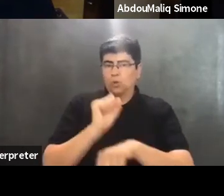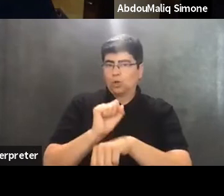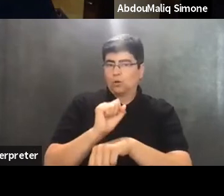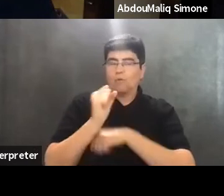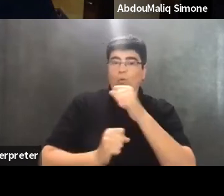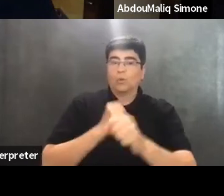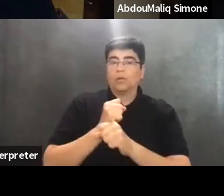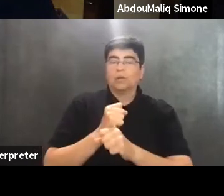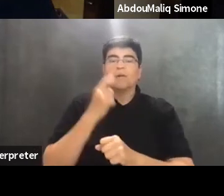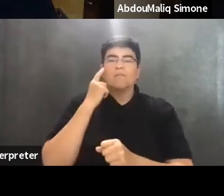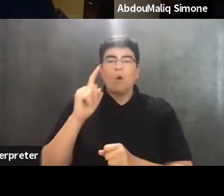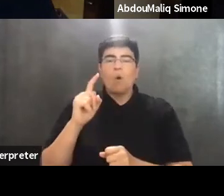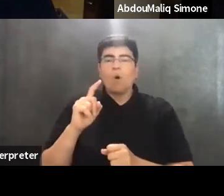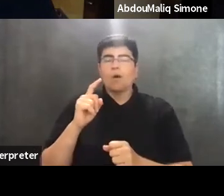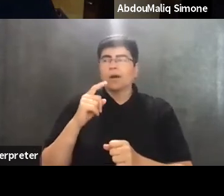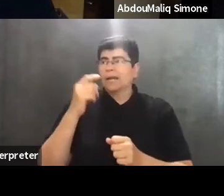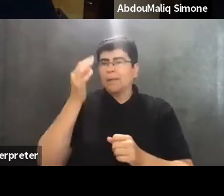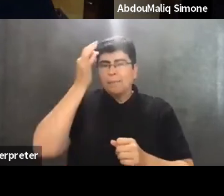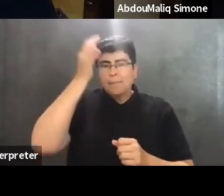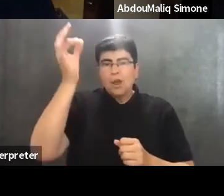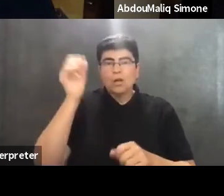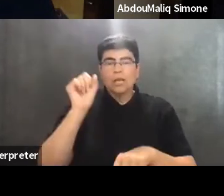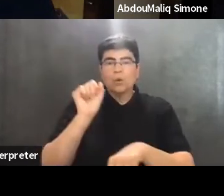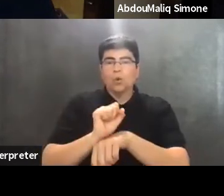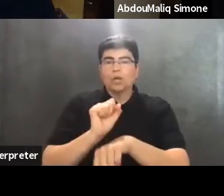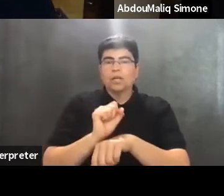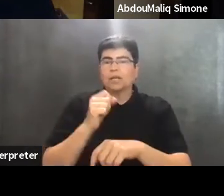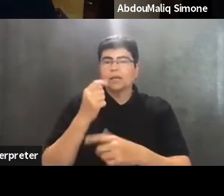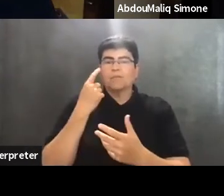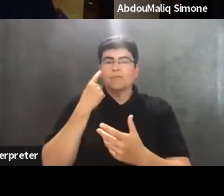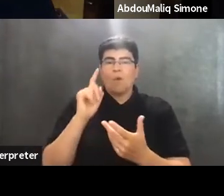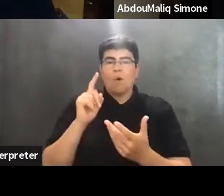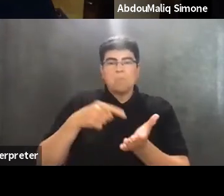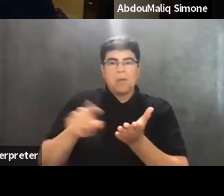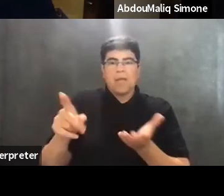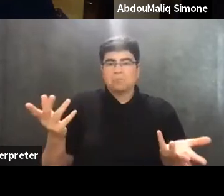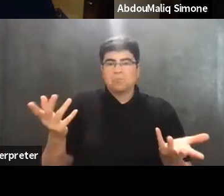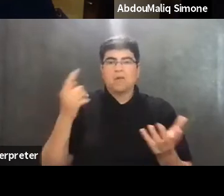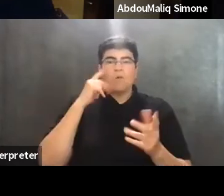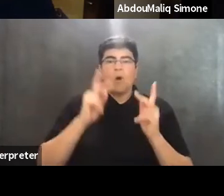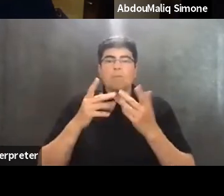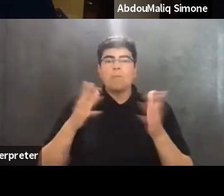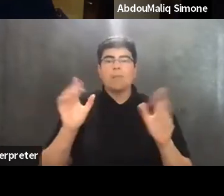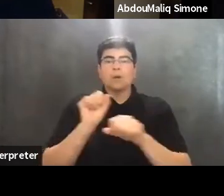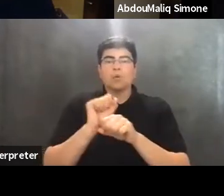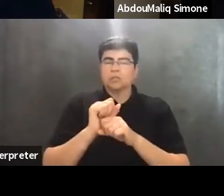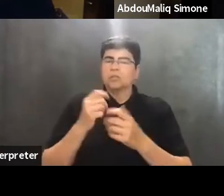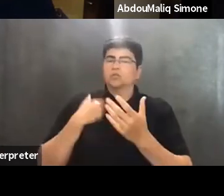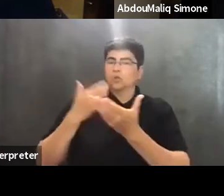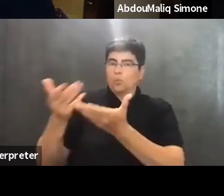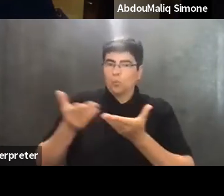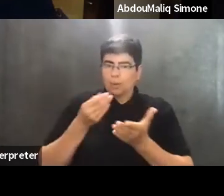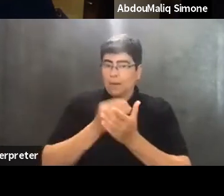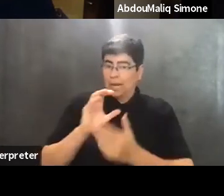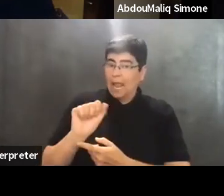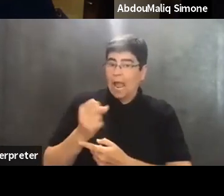prevailing minimum wage, working on public works. So it was a way to bring money into the household money, cash